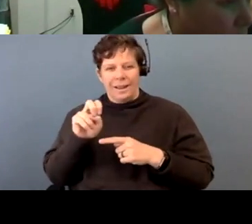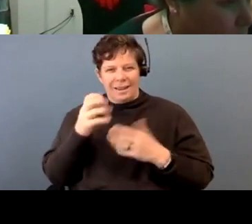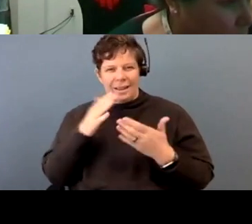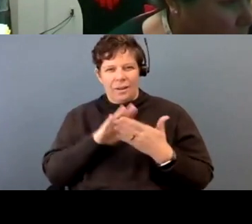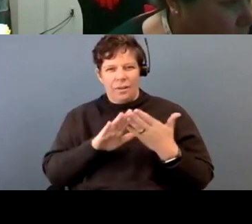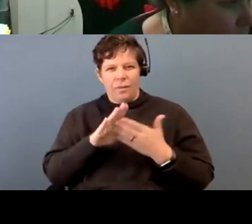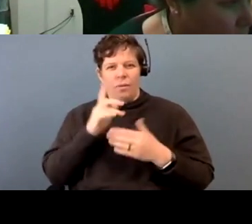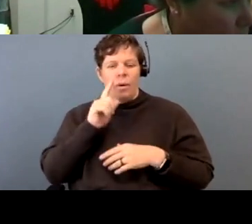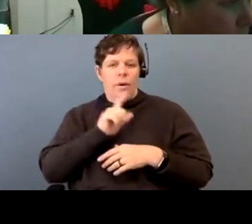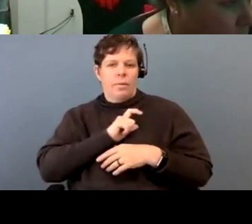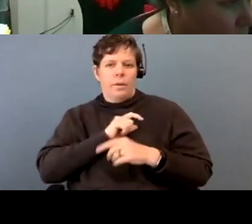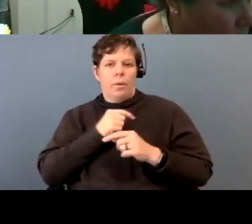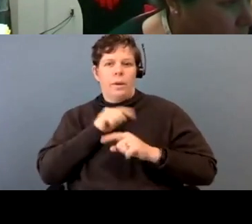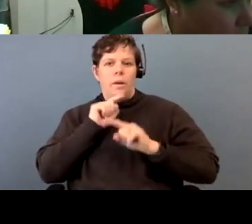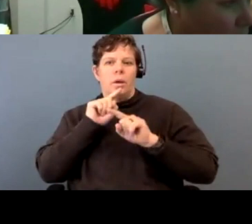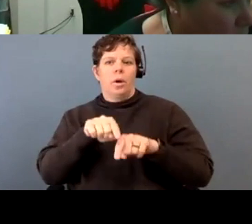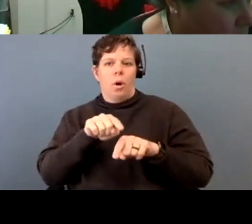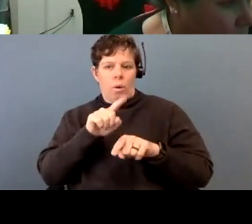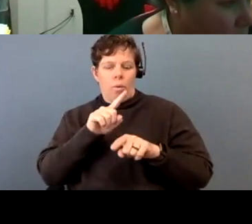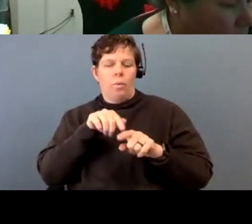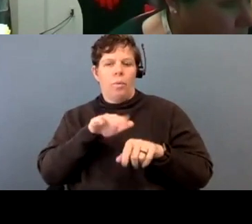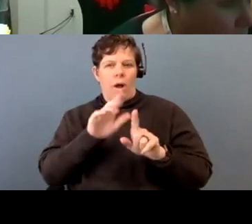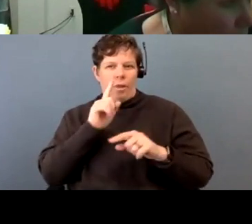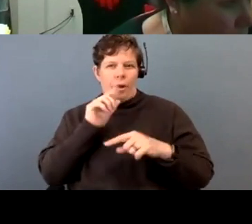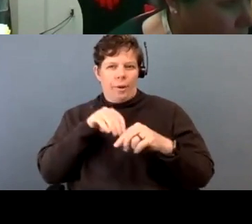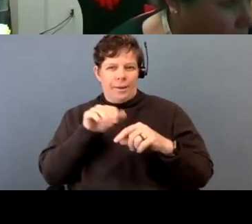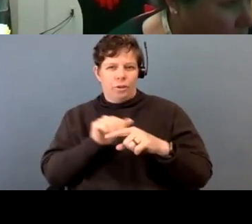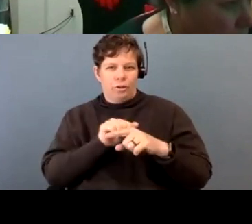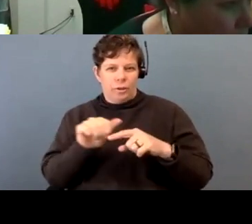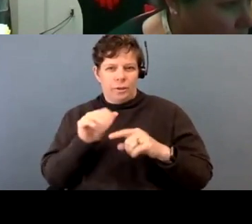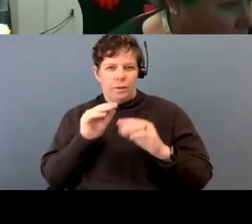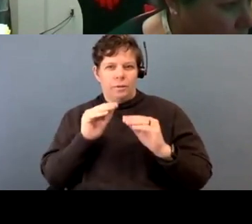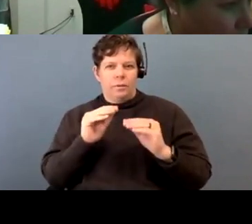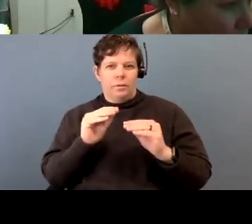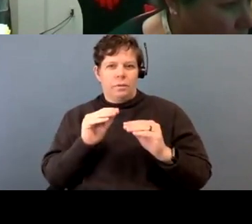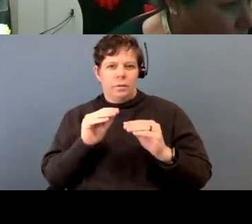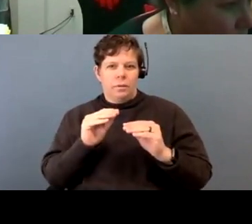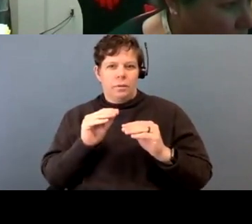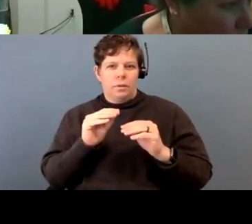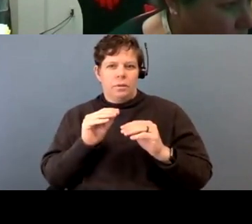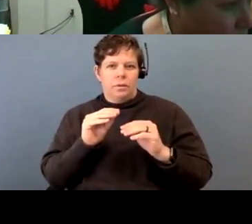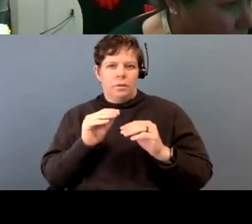officers that we go to. And then, um, we do, like, so they're, I think.